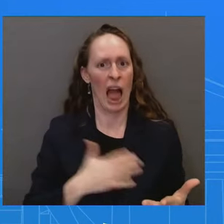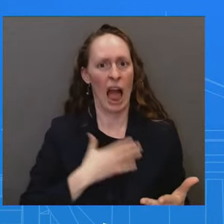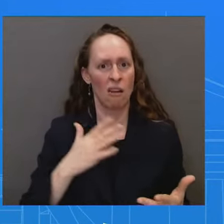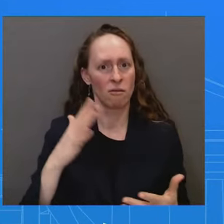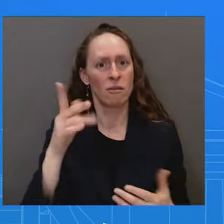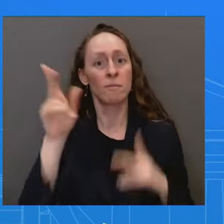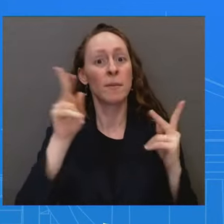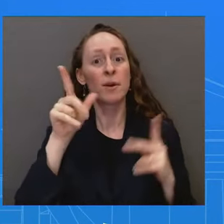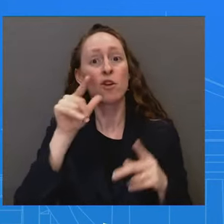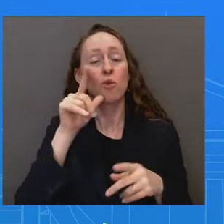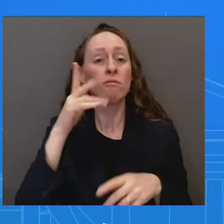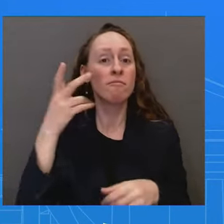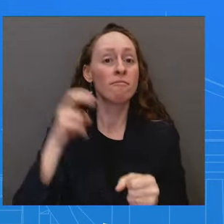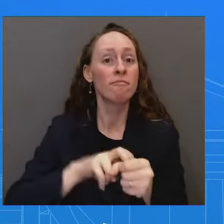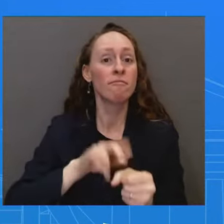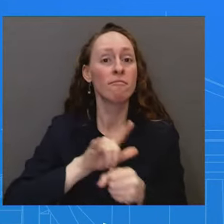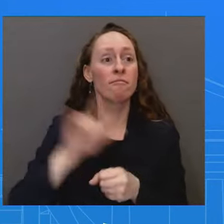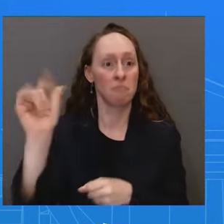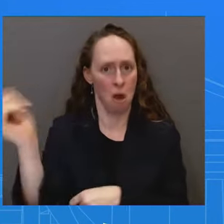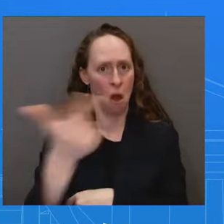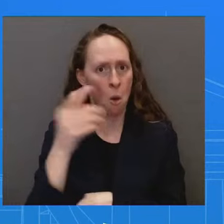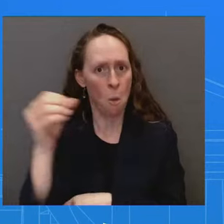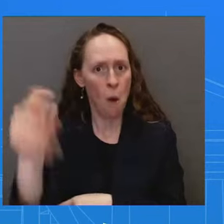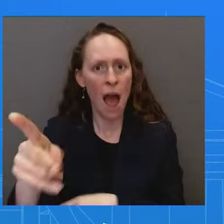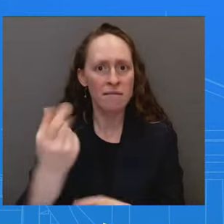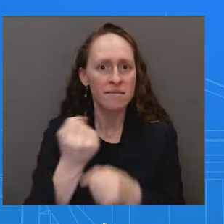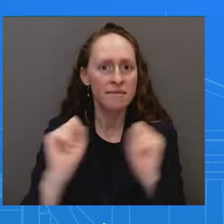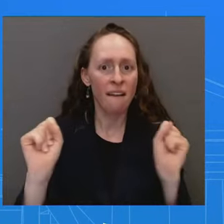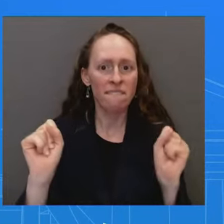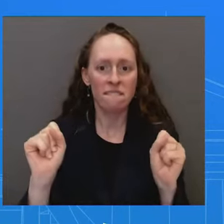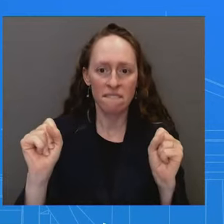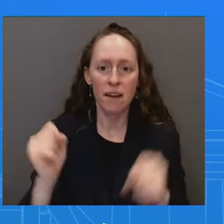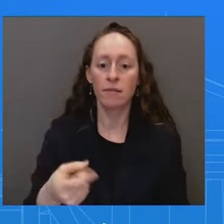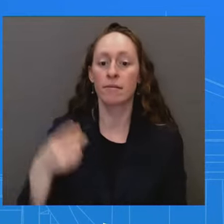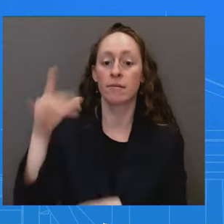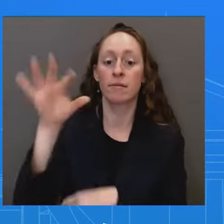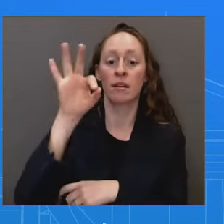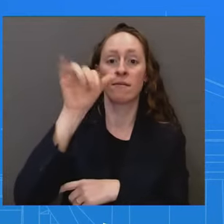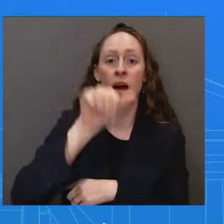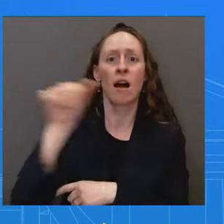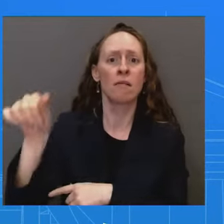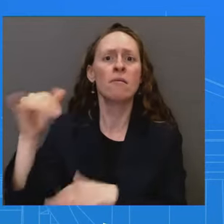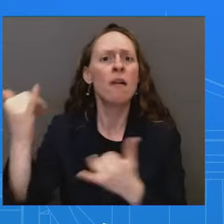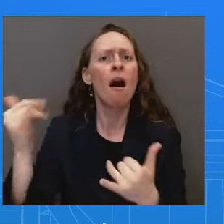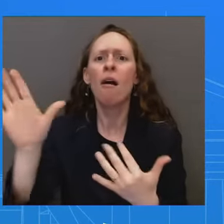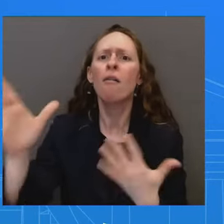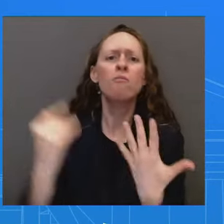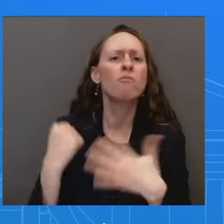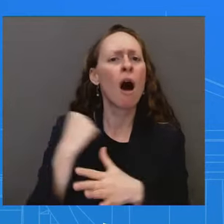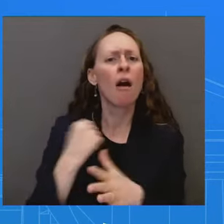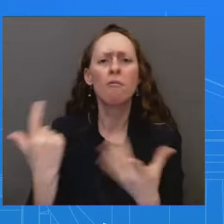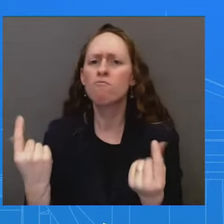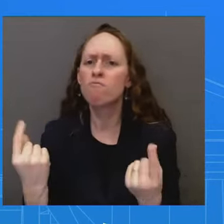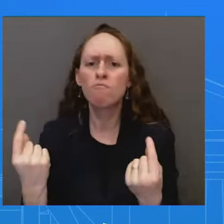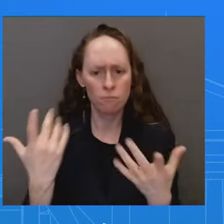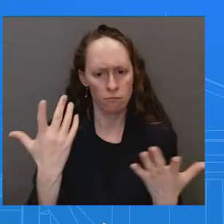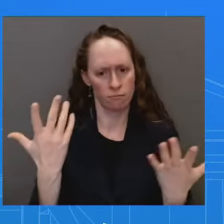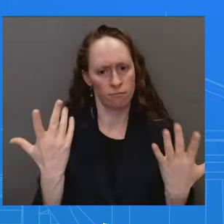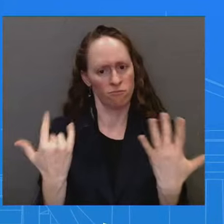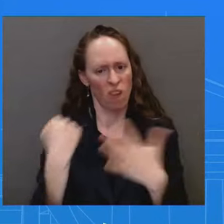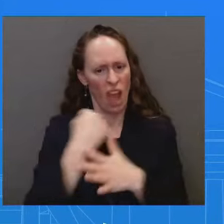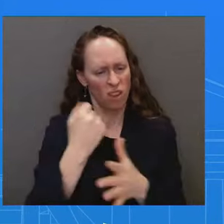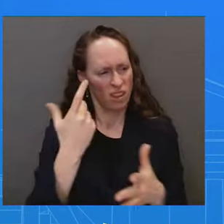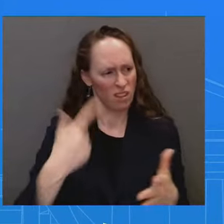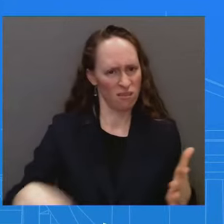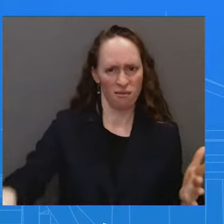FAA's priority is always keeping Americans safe. That is most important. And in that spirit, these particular Boeing aircraft will